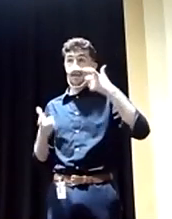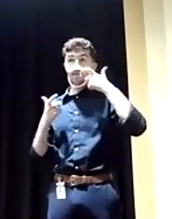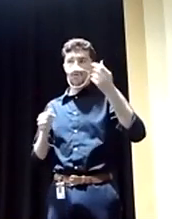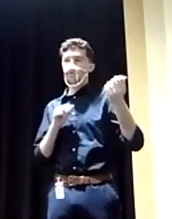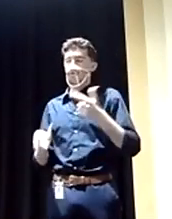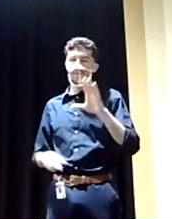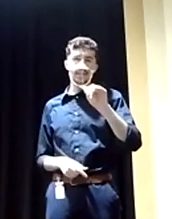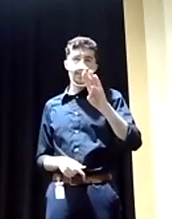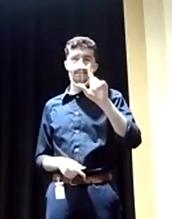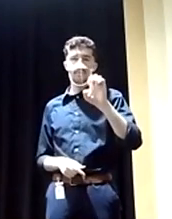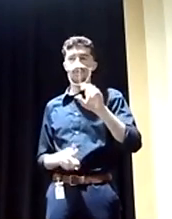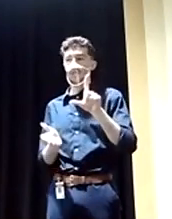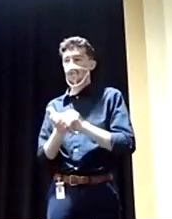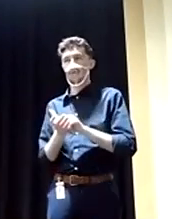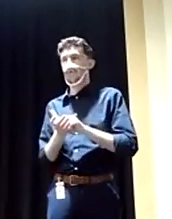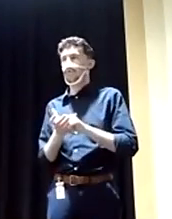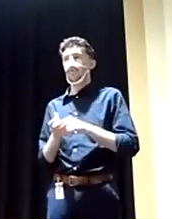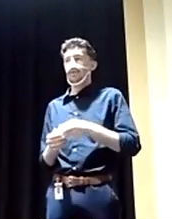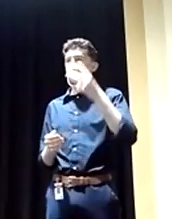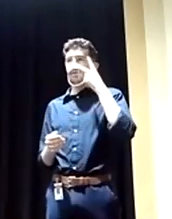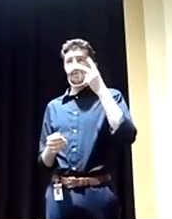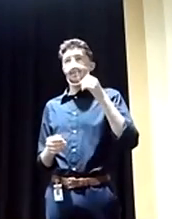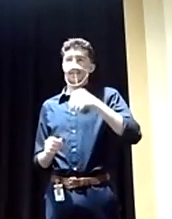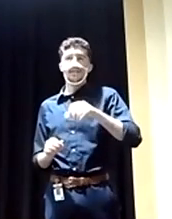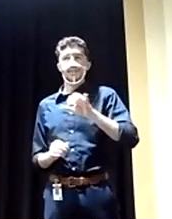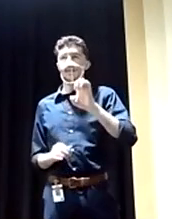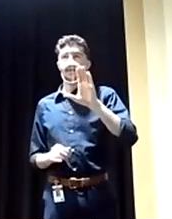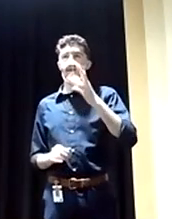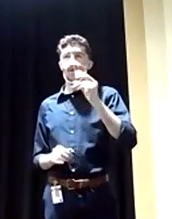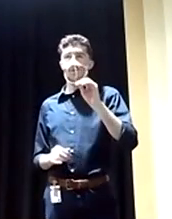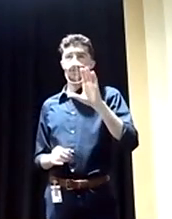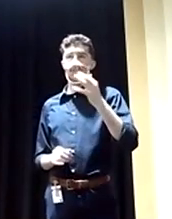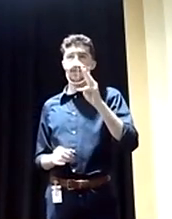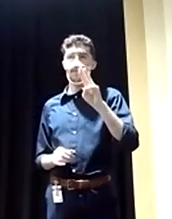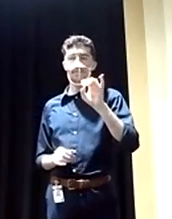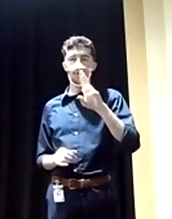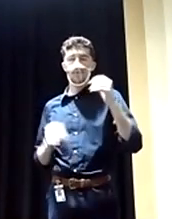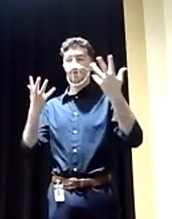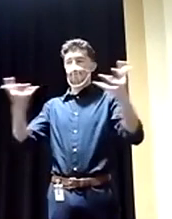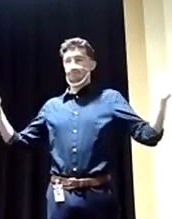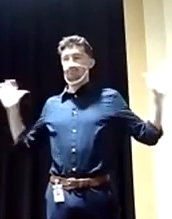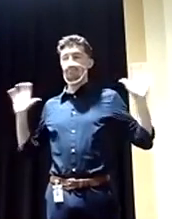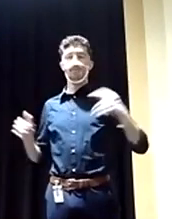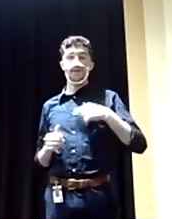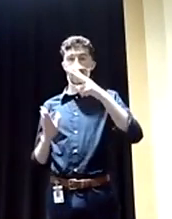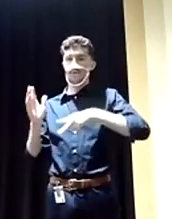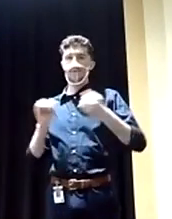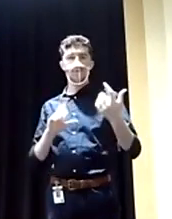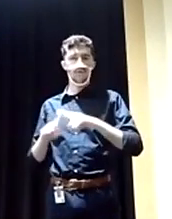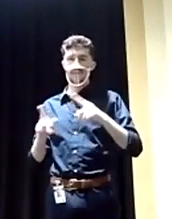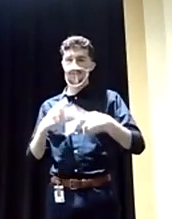cable news stations, yes, because I don't live in an echo chamber. I watch them all and I read liberal and conservative newspapers.